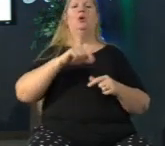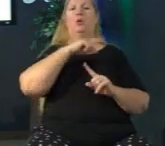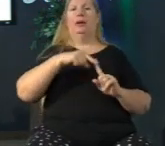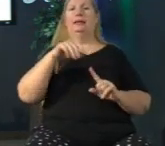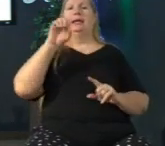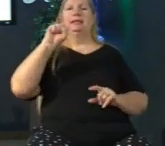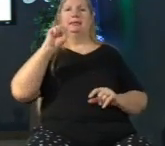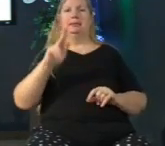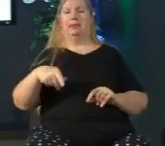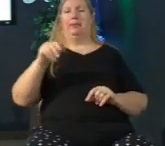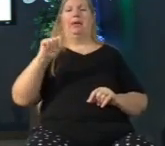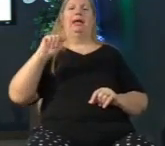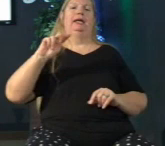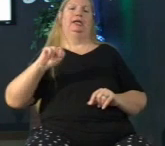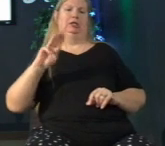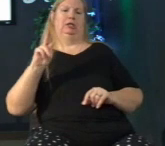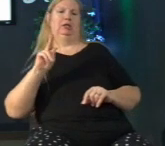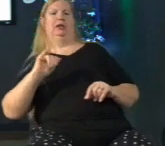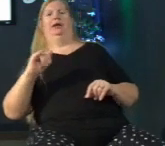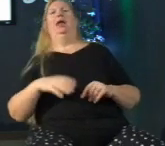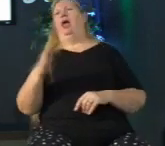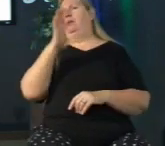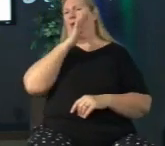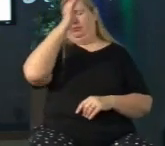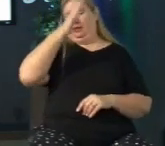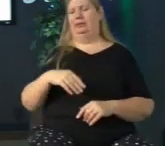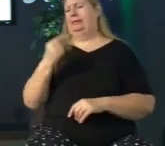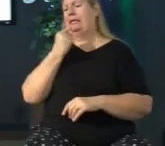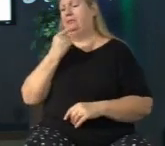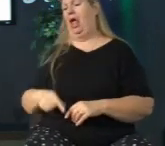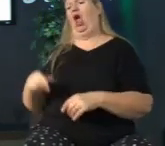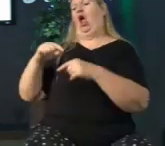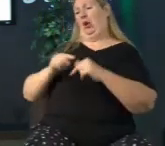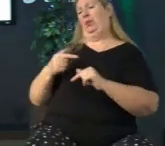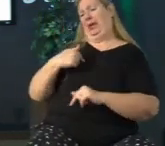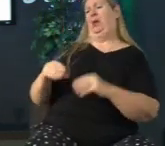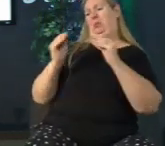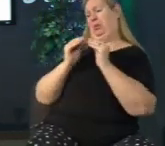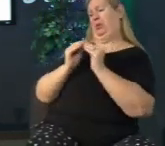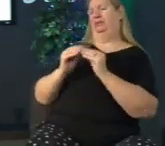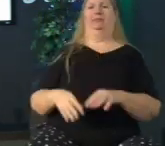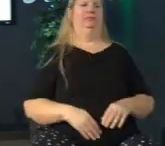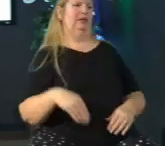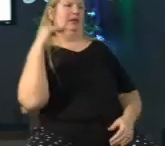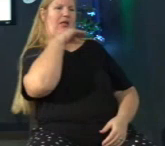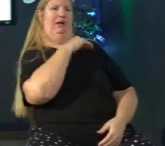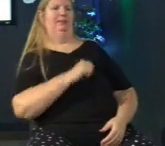your parents saying this is going to hurt me a lot more than it's going to hurt you they lie